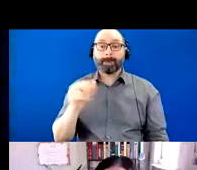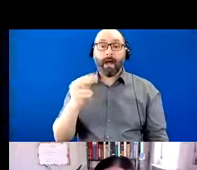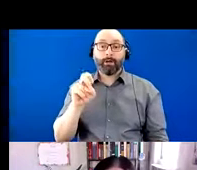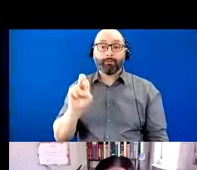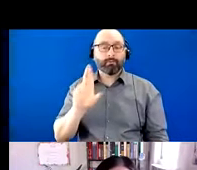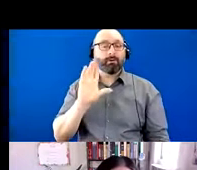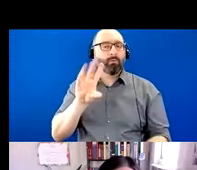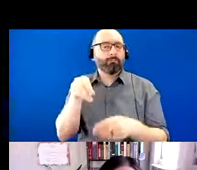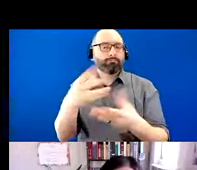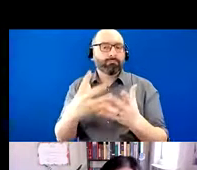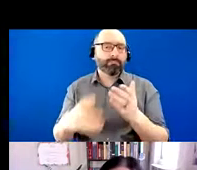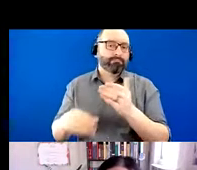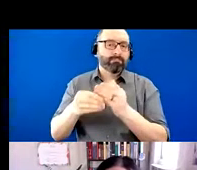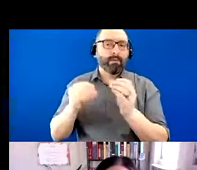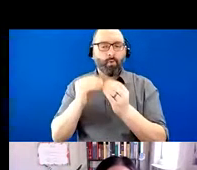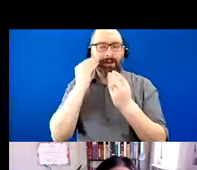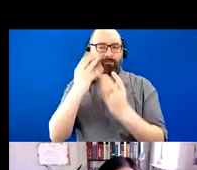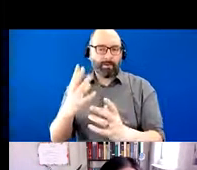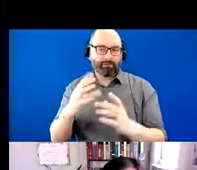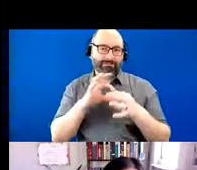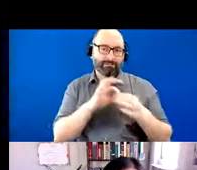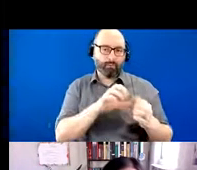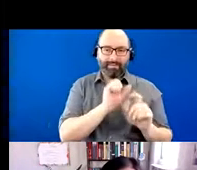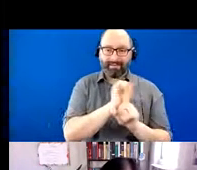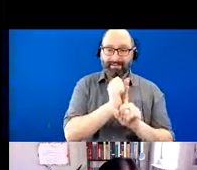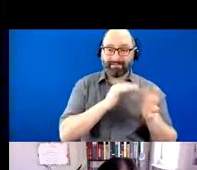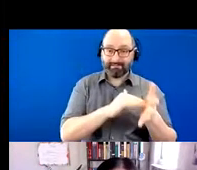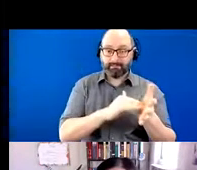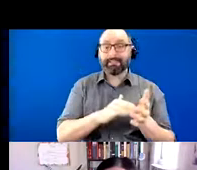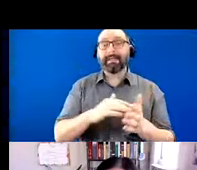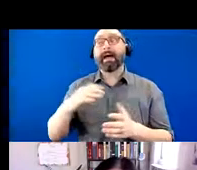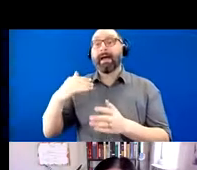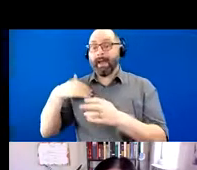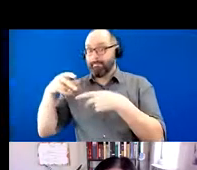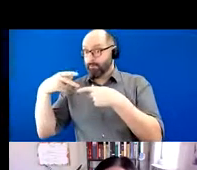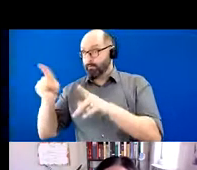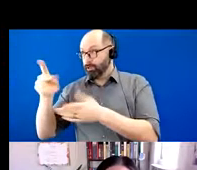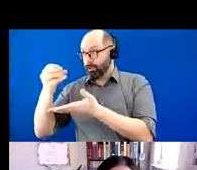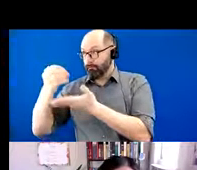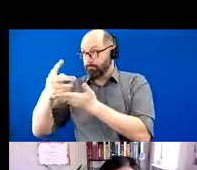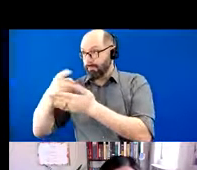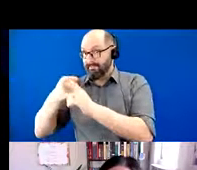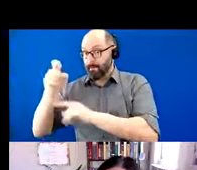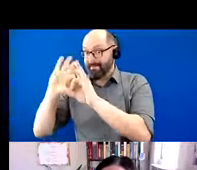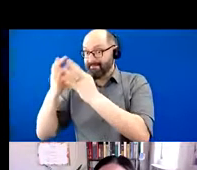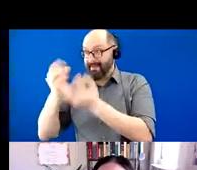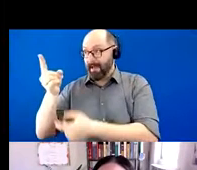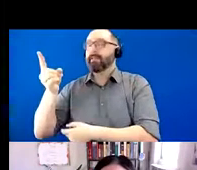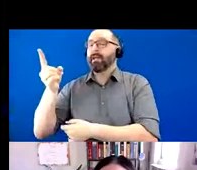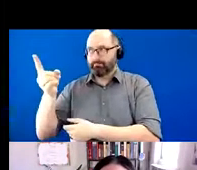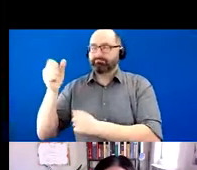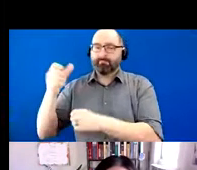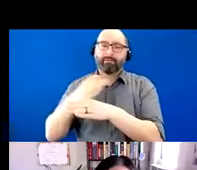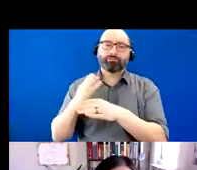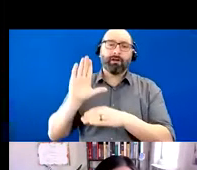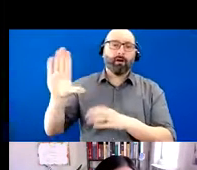information into our case study throughout. We have permission from the patient's family to share their story and